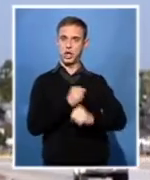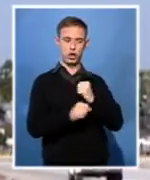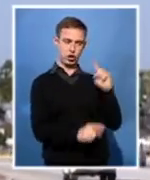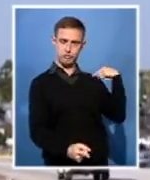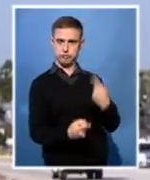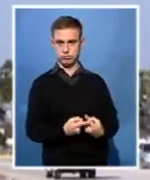News, Neisner.